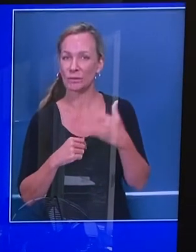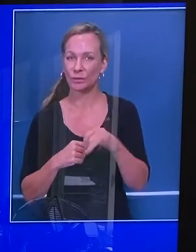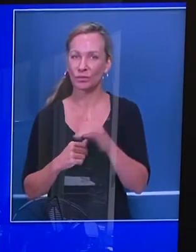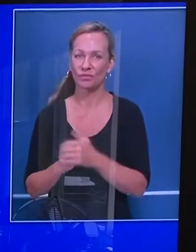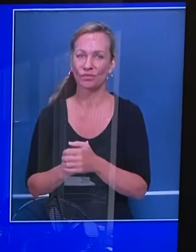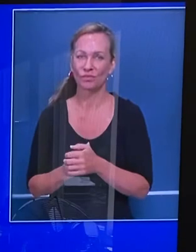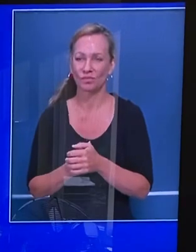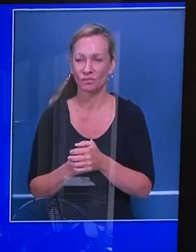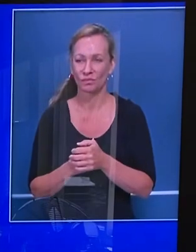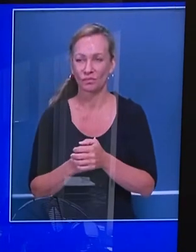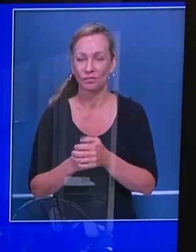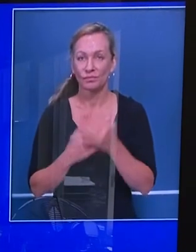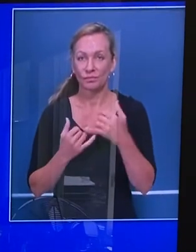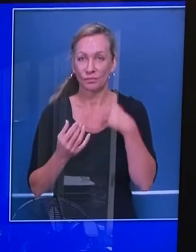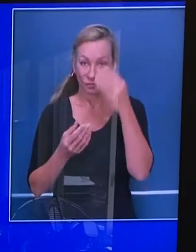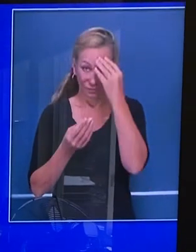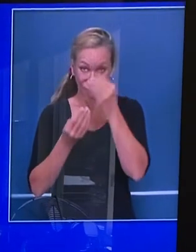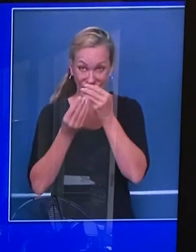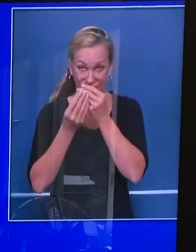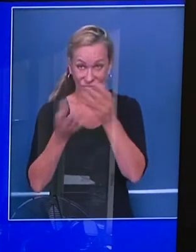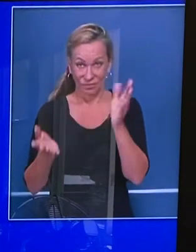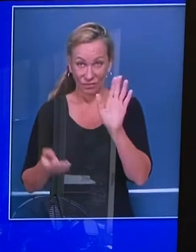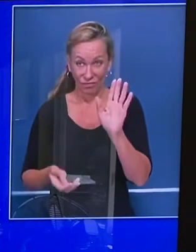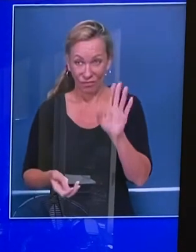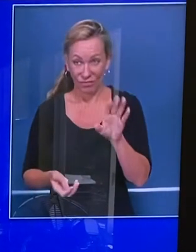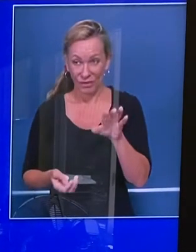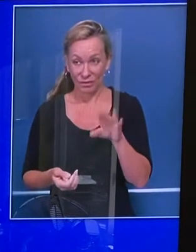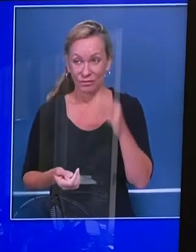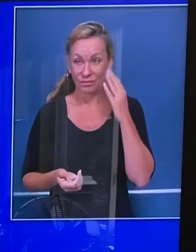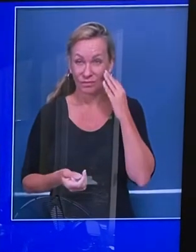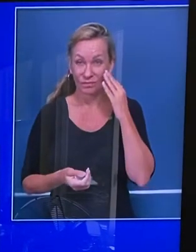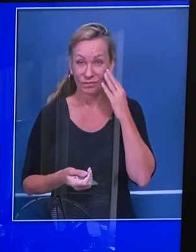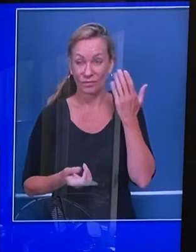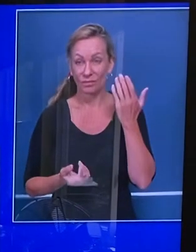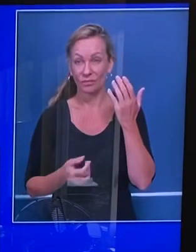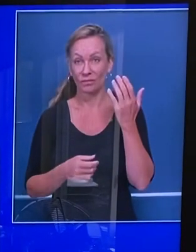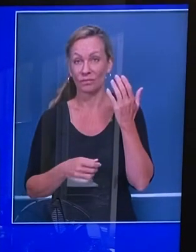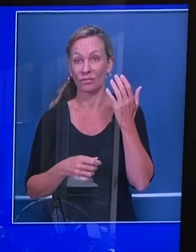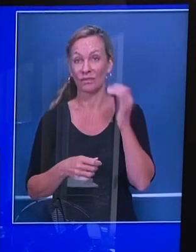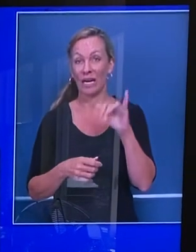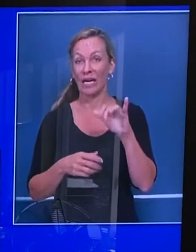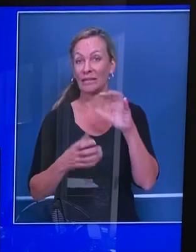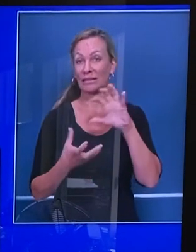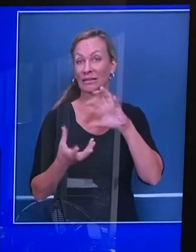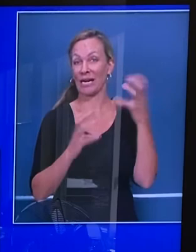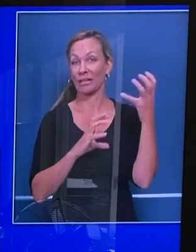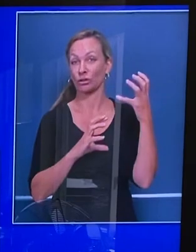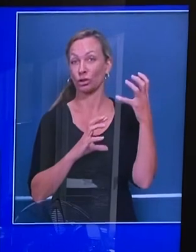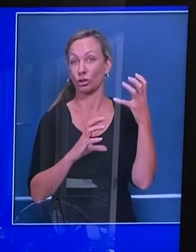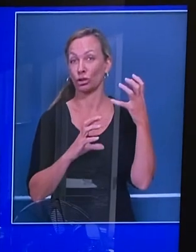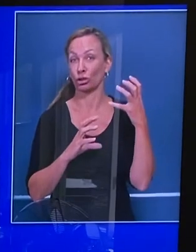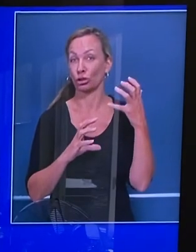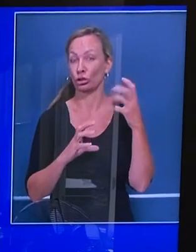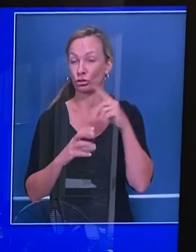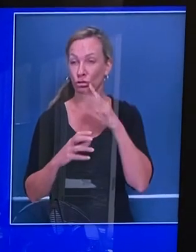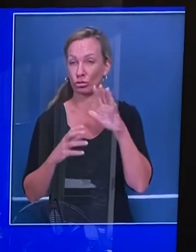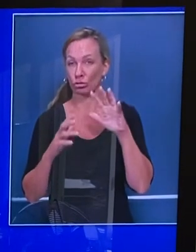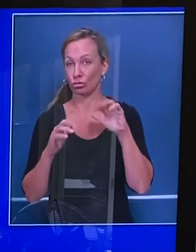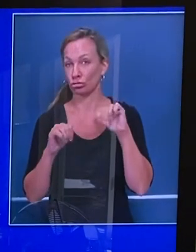remind everybody of the challenges we continue to face in terms of the pandemic itself and the case numbers